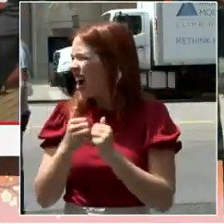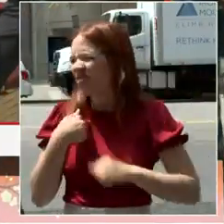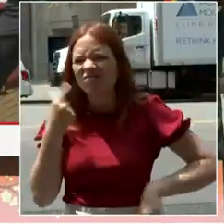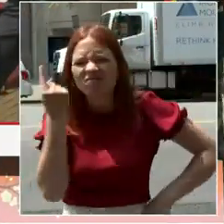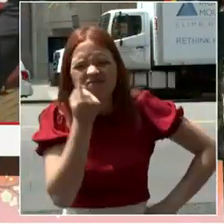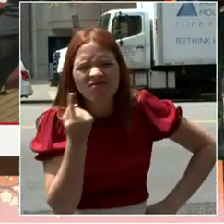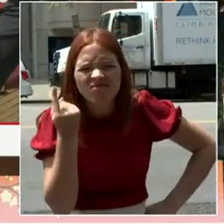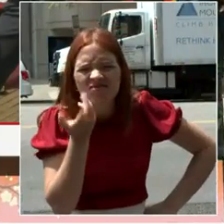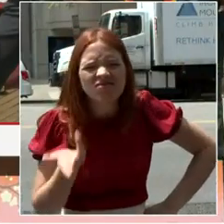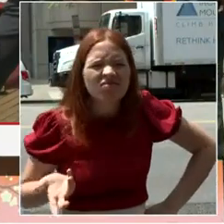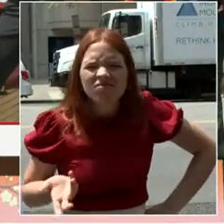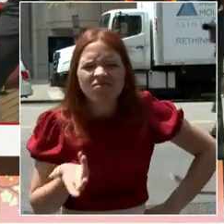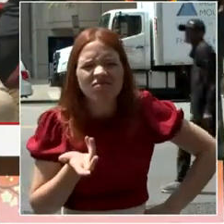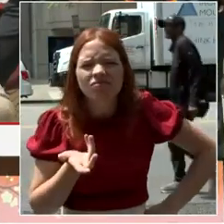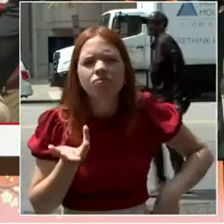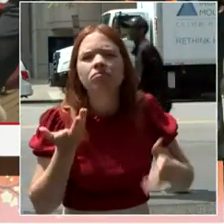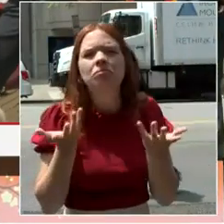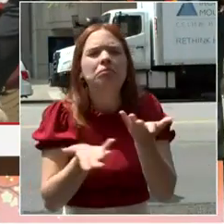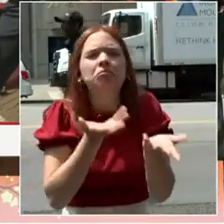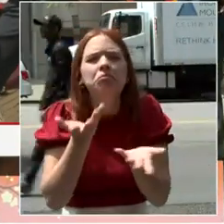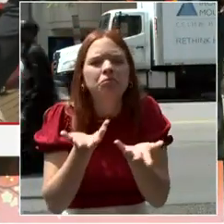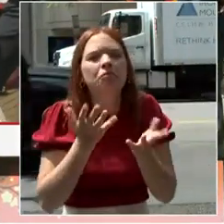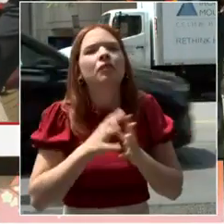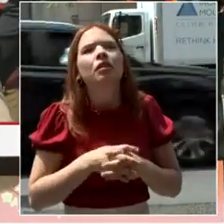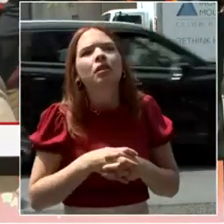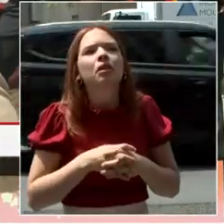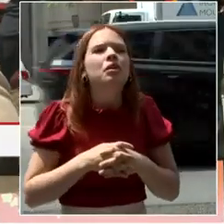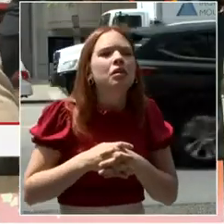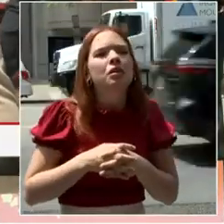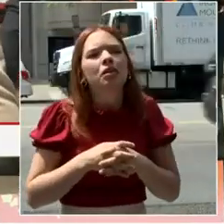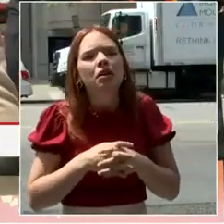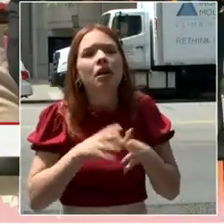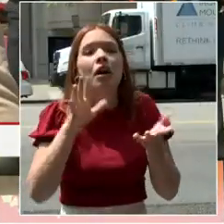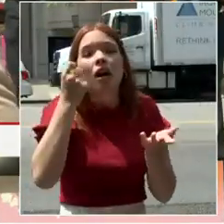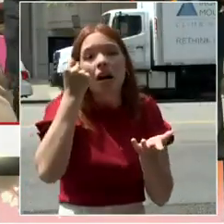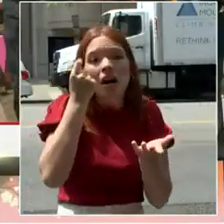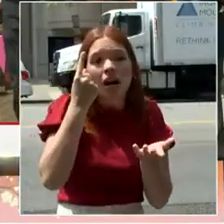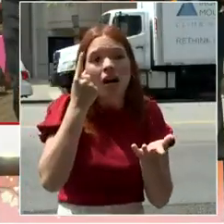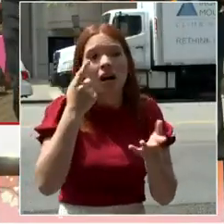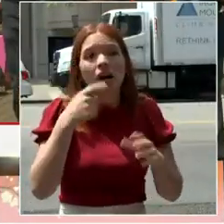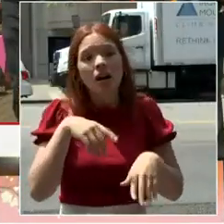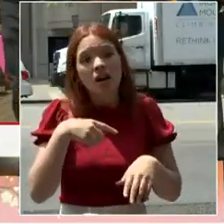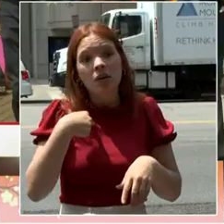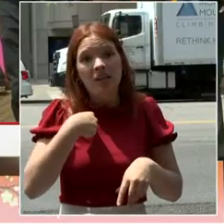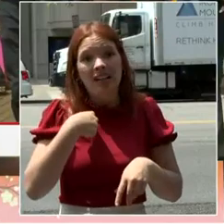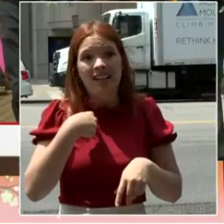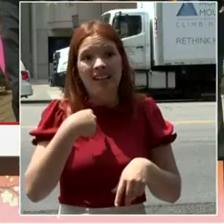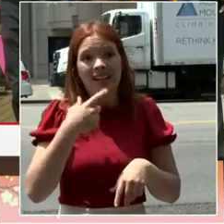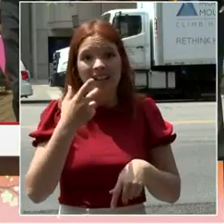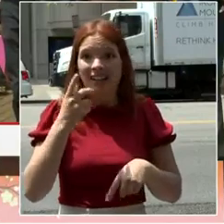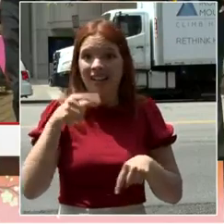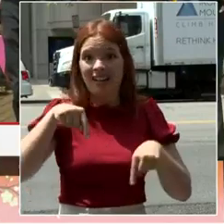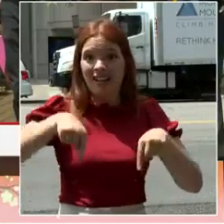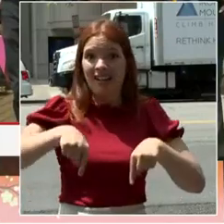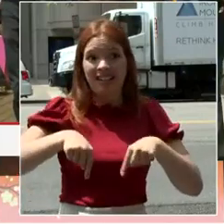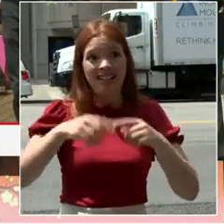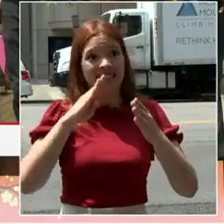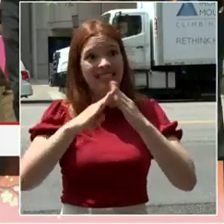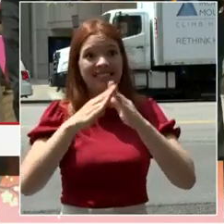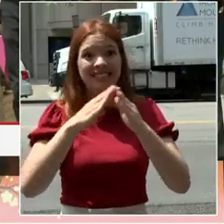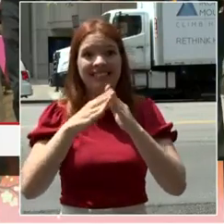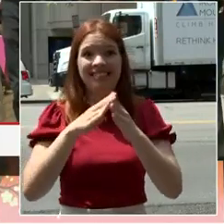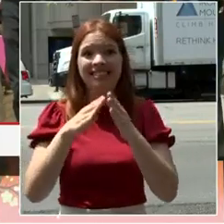we can't have the city that we have come to enjoy and the nice things and big